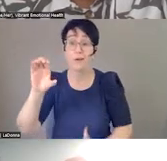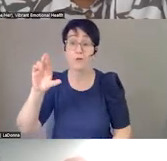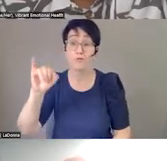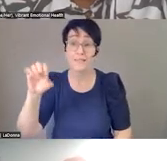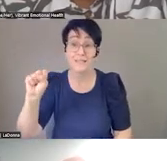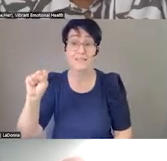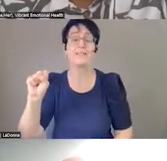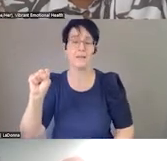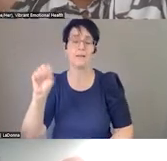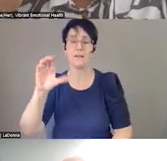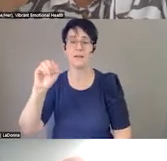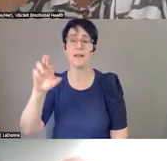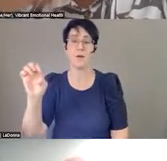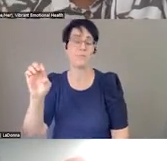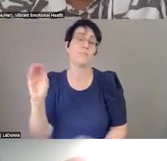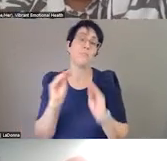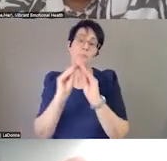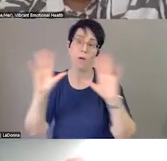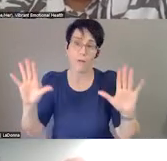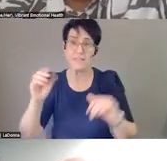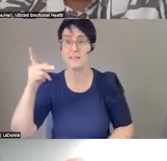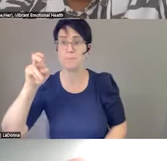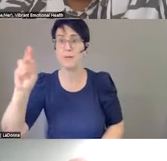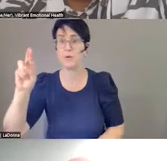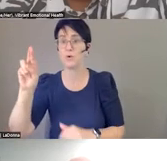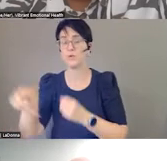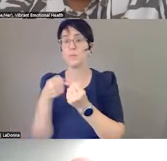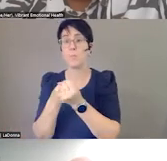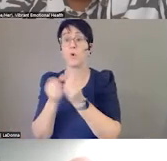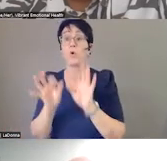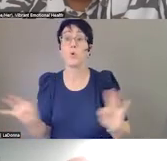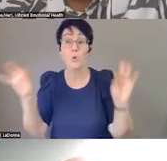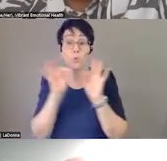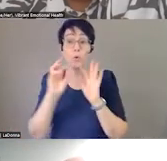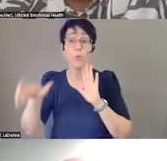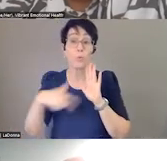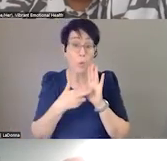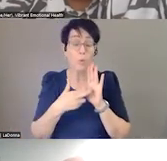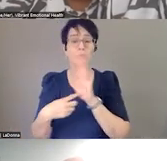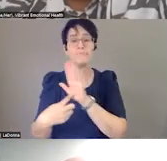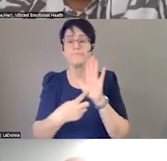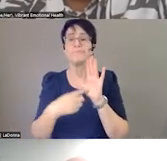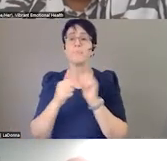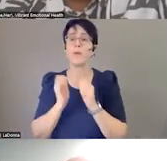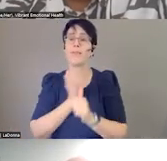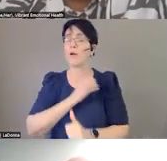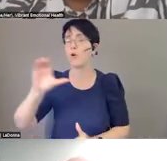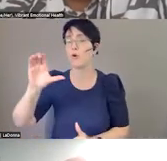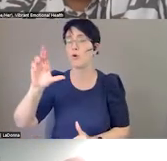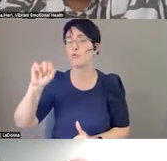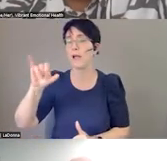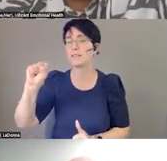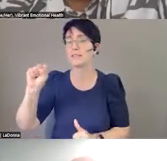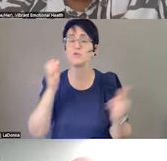peer support is crucial, has a crucial role in crisis services in many different